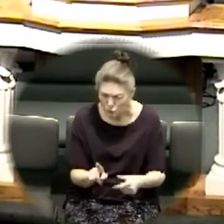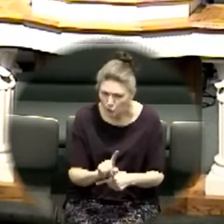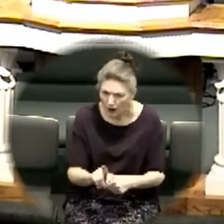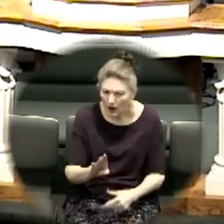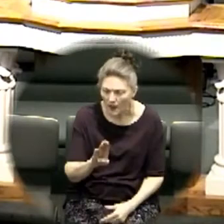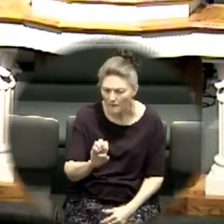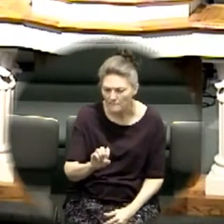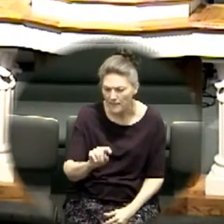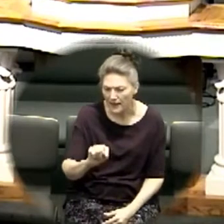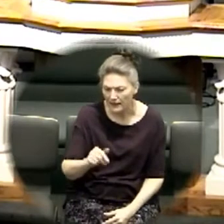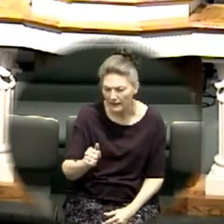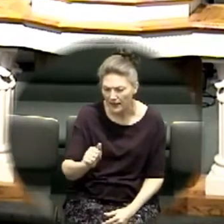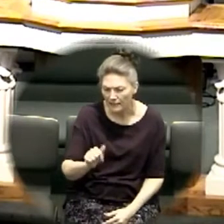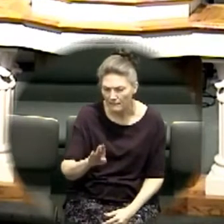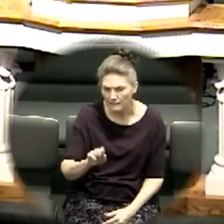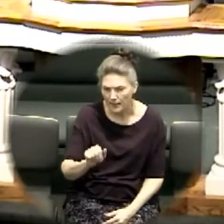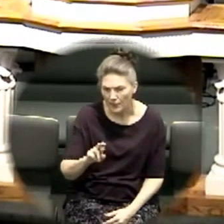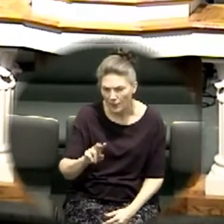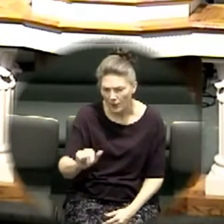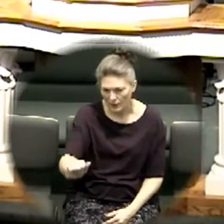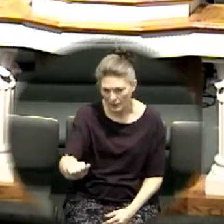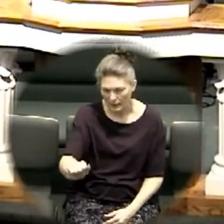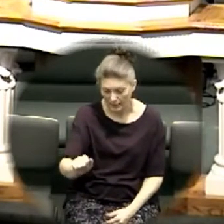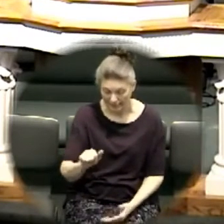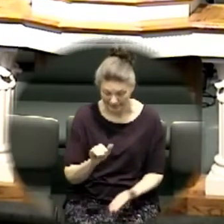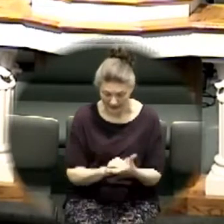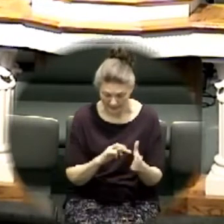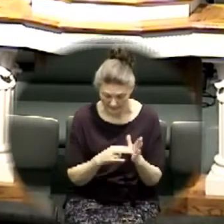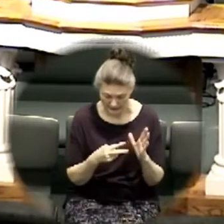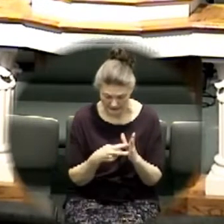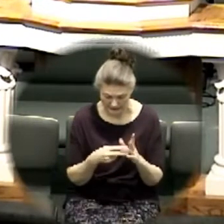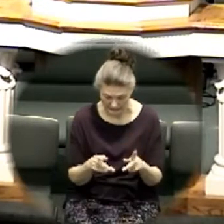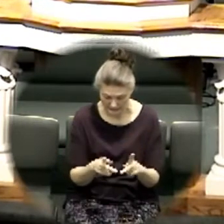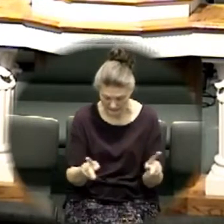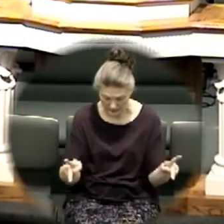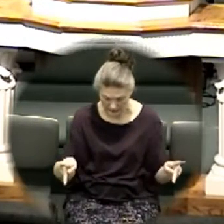that means the place of the passage